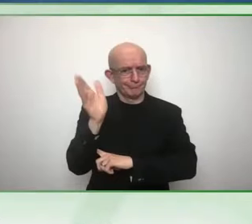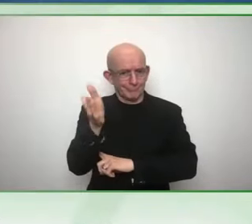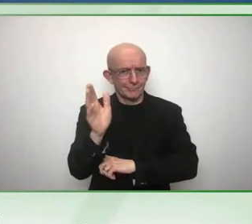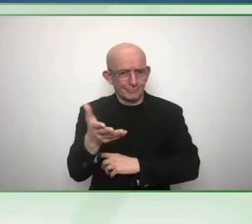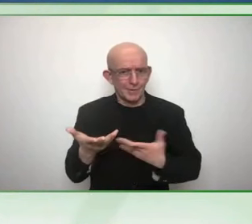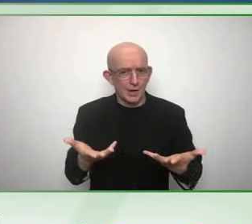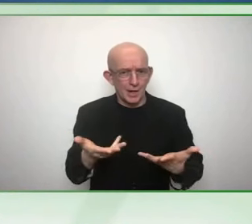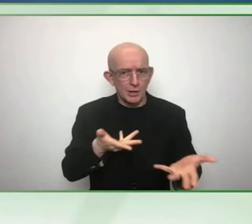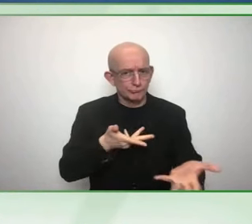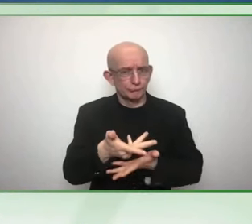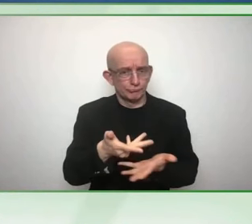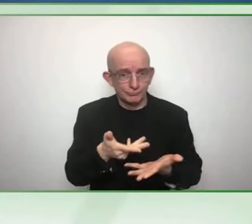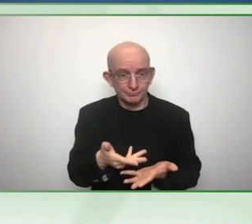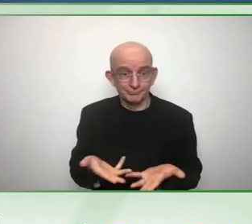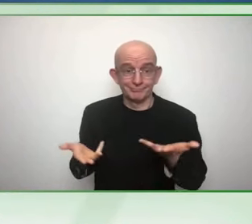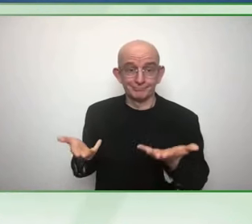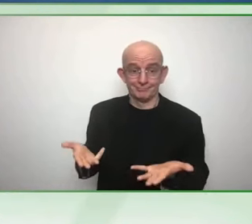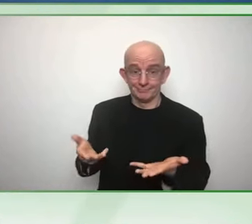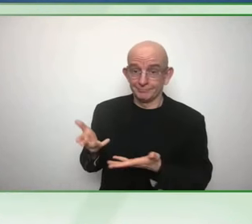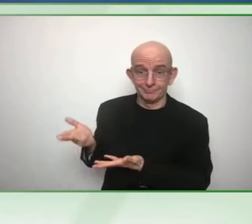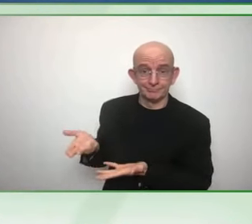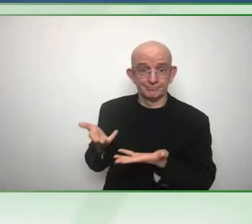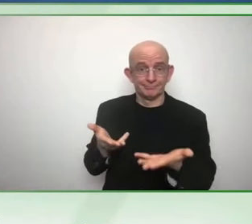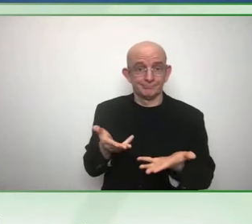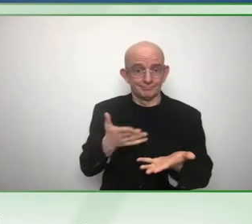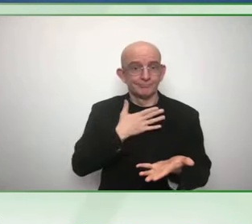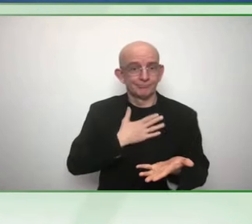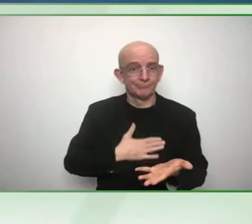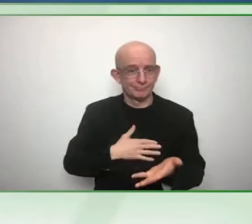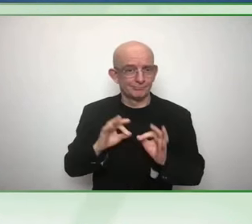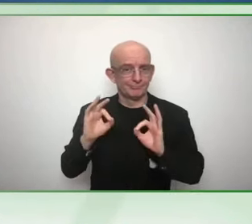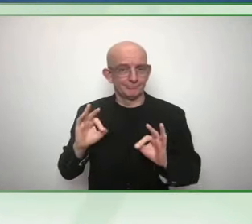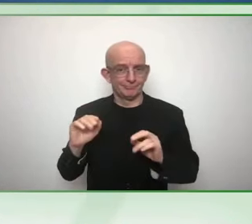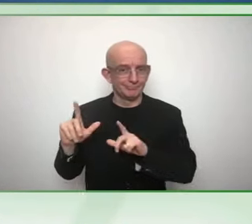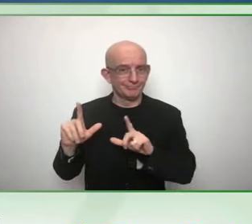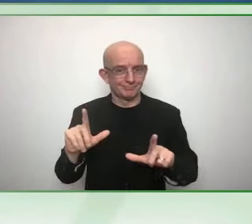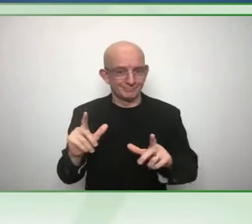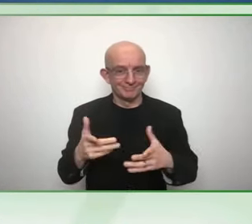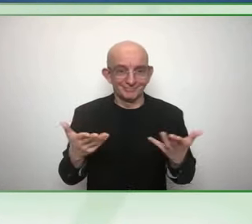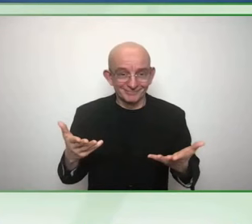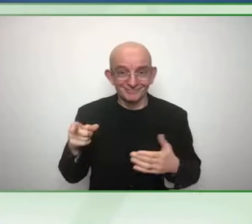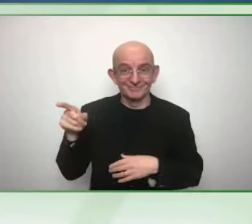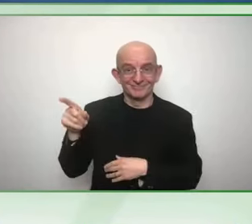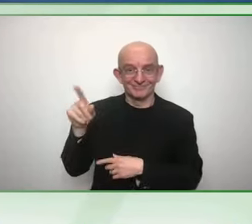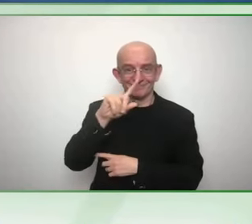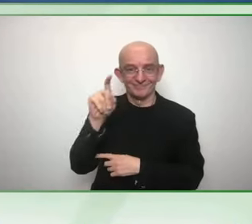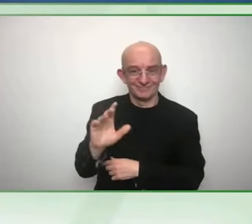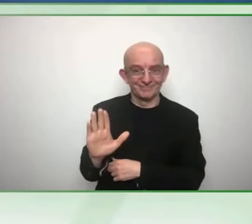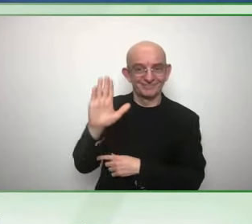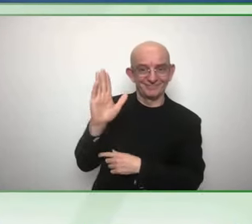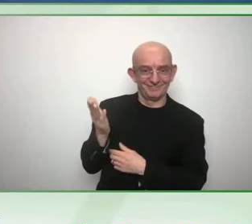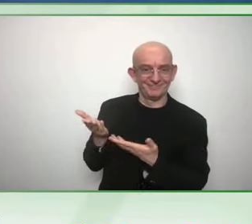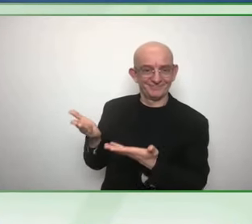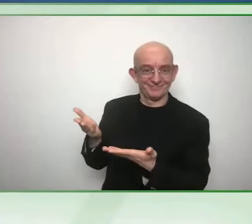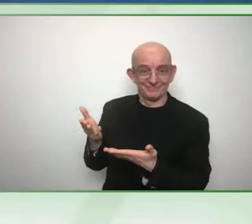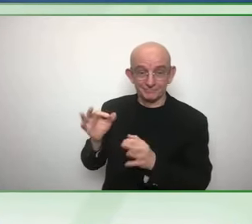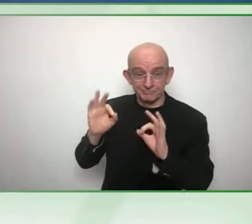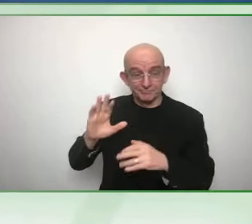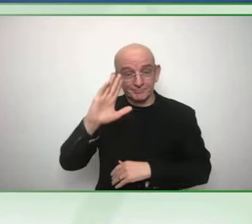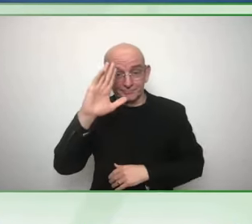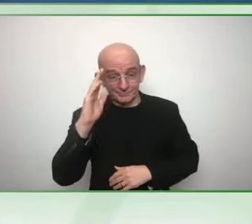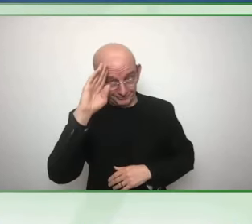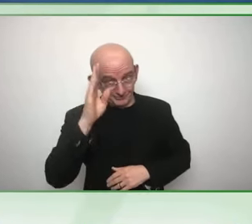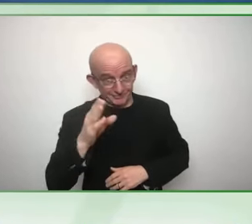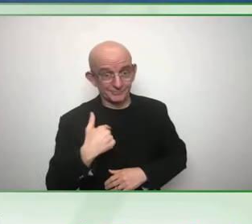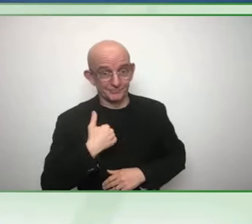Can you hear me? Yes, we can. Okay. No, no, no. I'm sorry. No, no. I just wanted to draw your